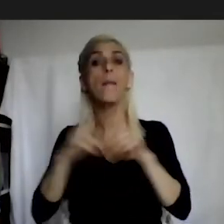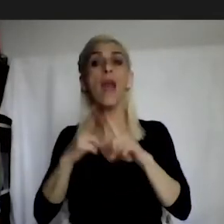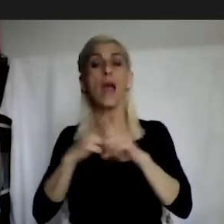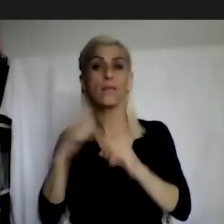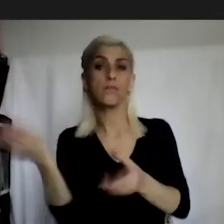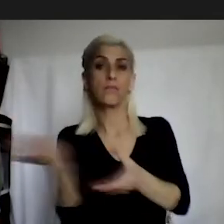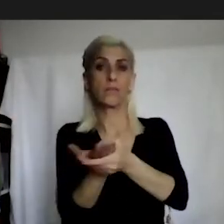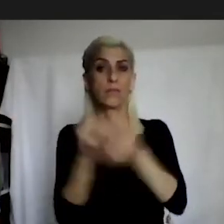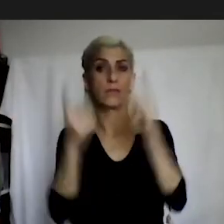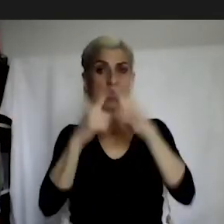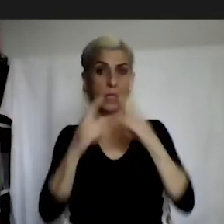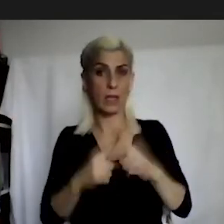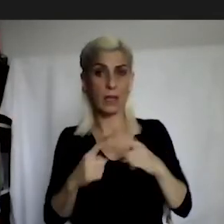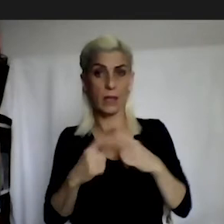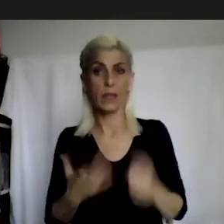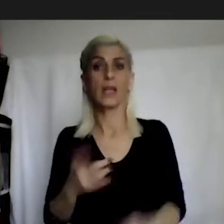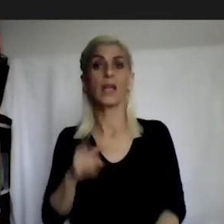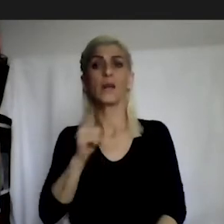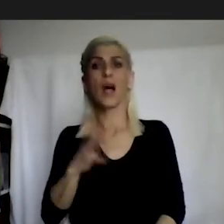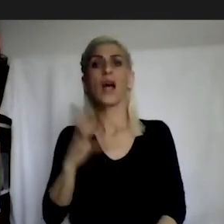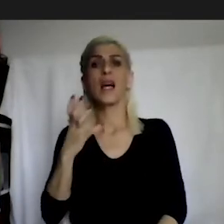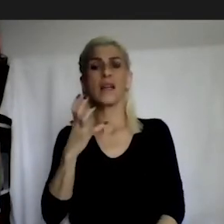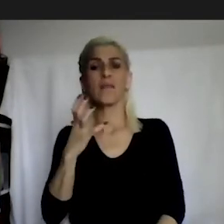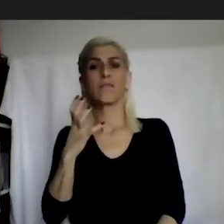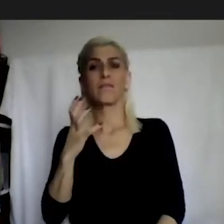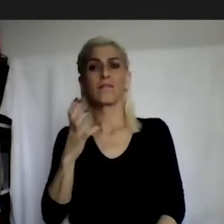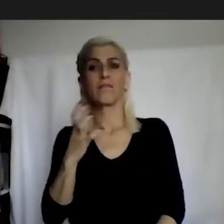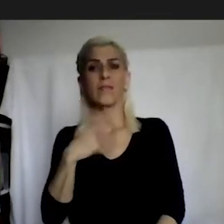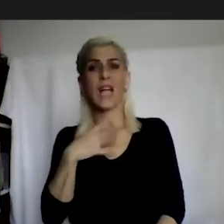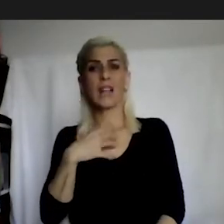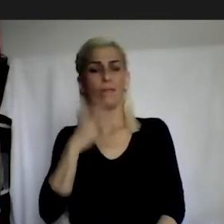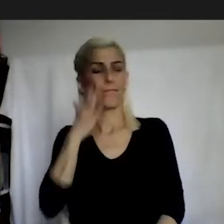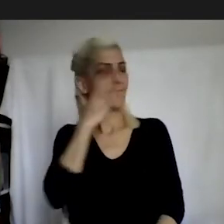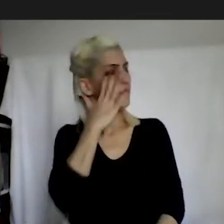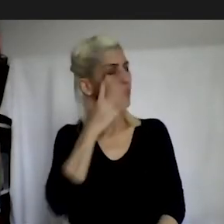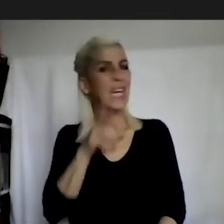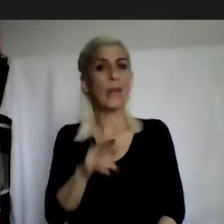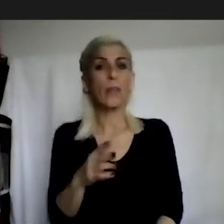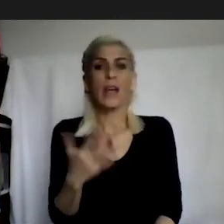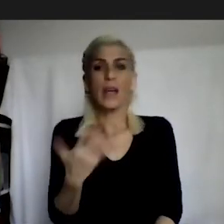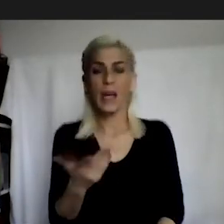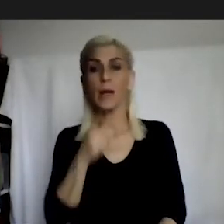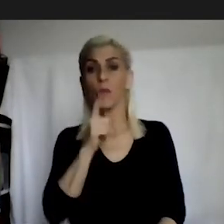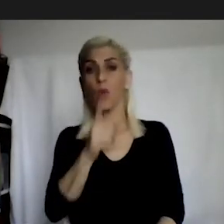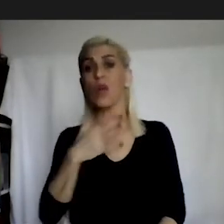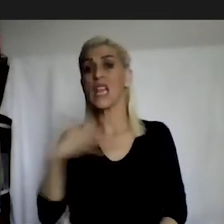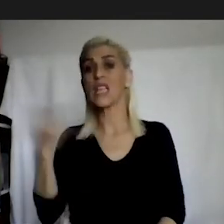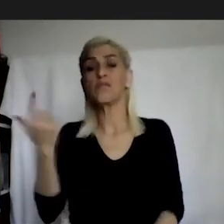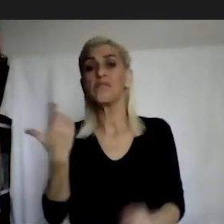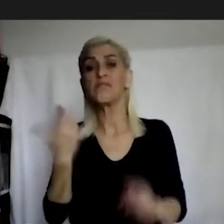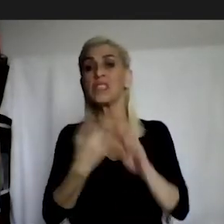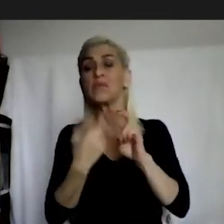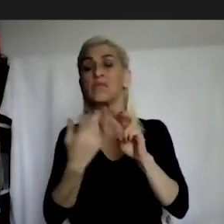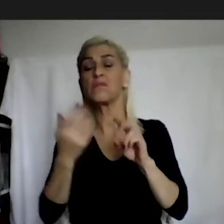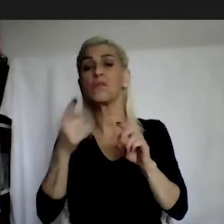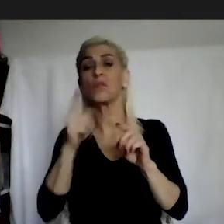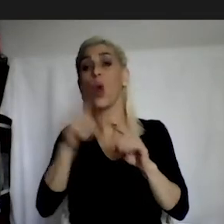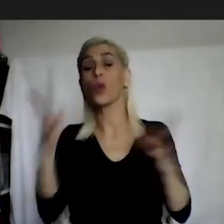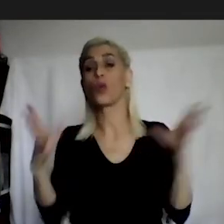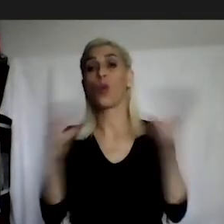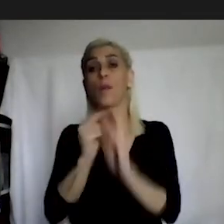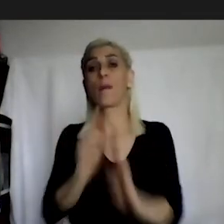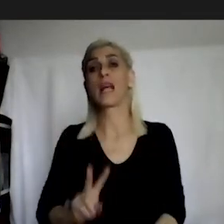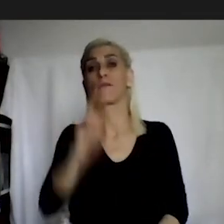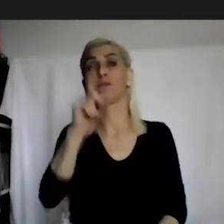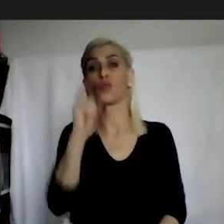national security forces, there is no classification based on prejudices. In total there are 79 different kinds of